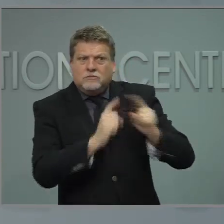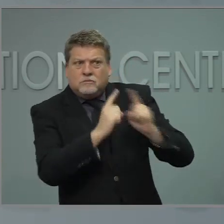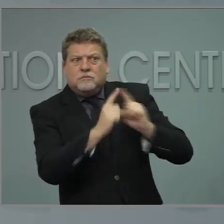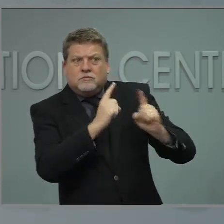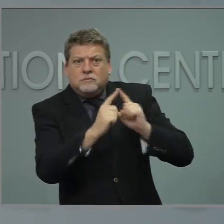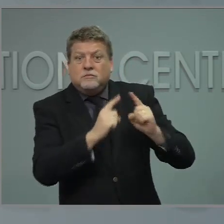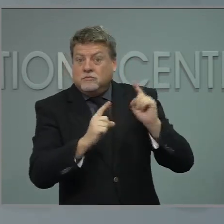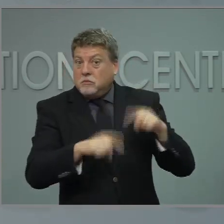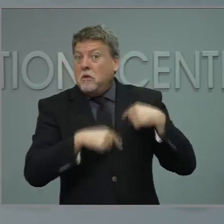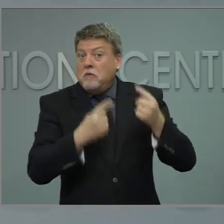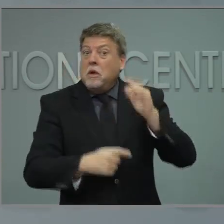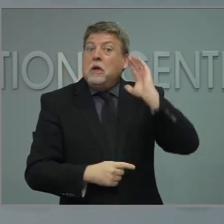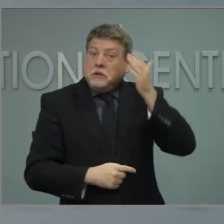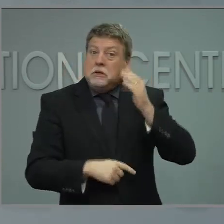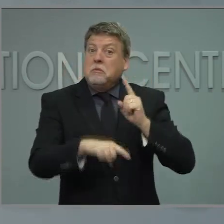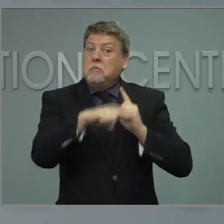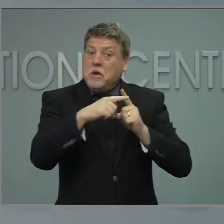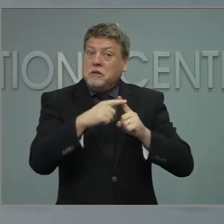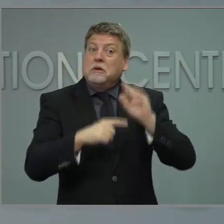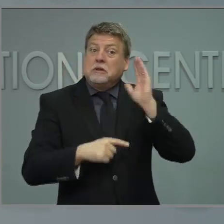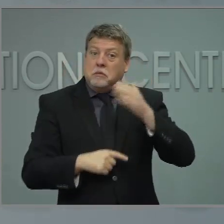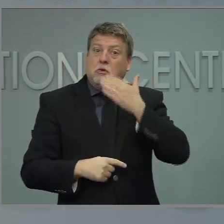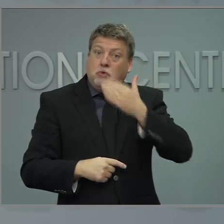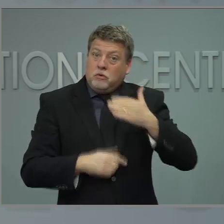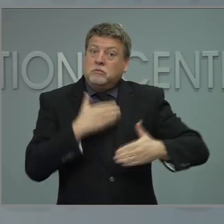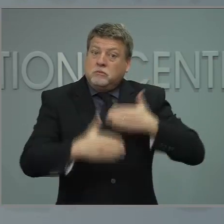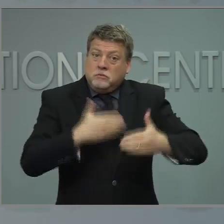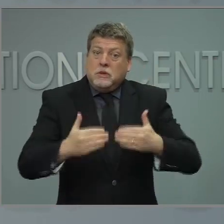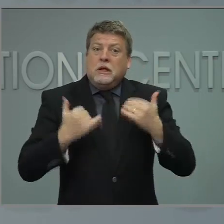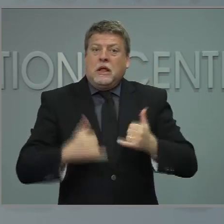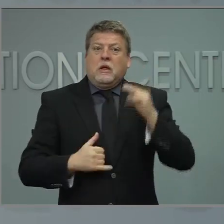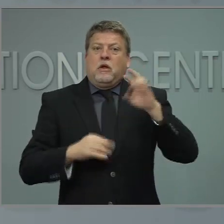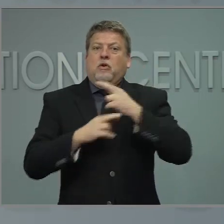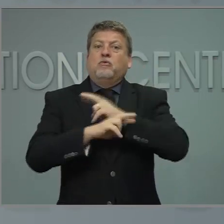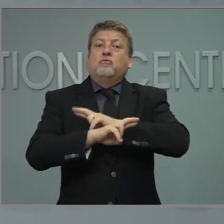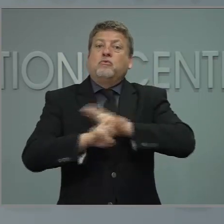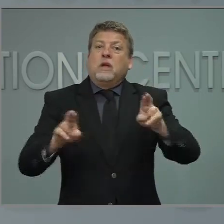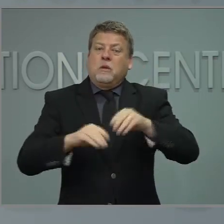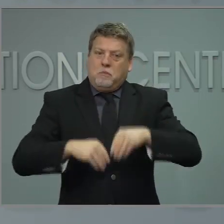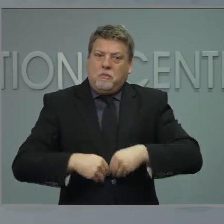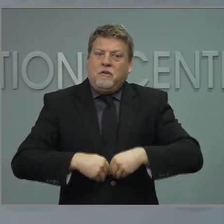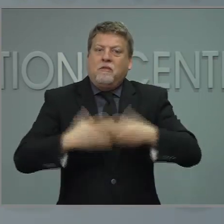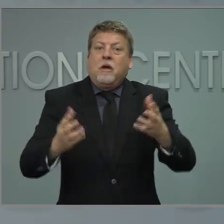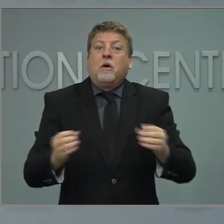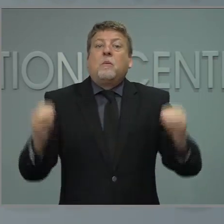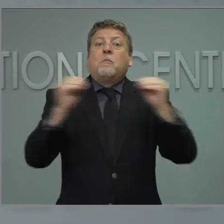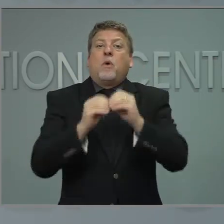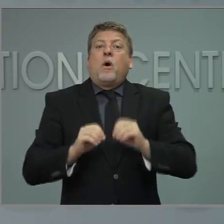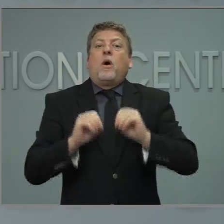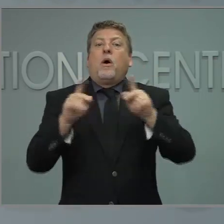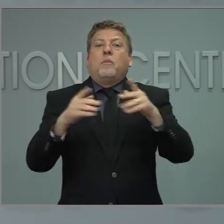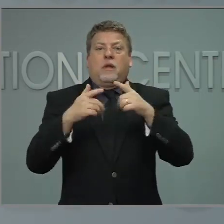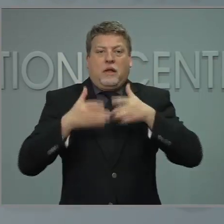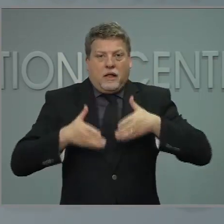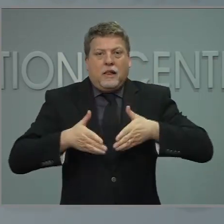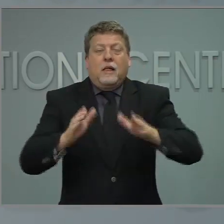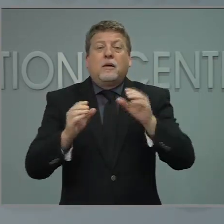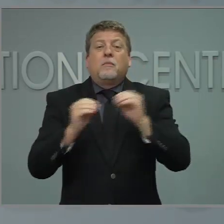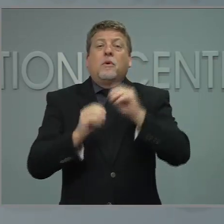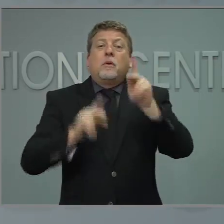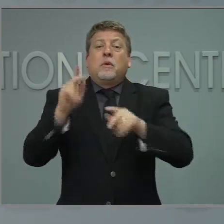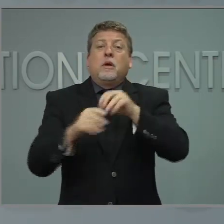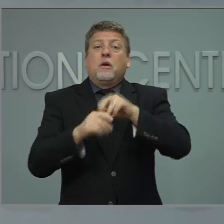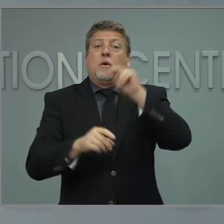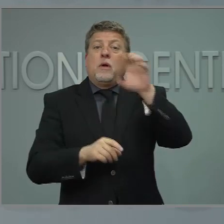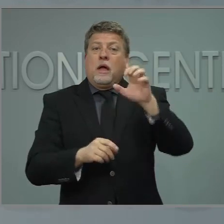and the state's ready to open vaccine access to more adults. So today I'm announcing that we will move to the rest